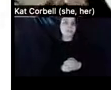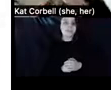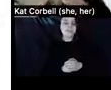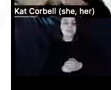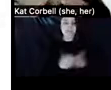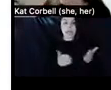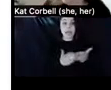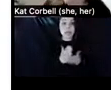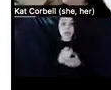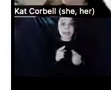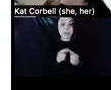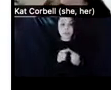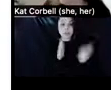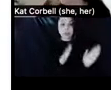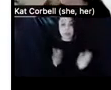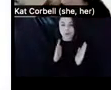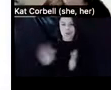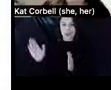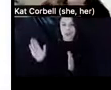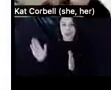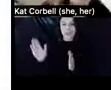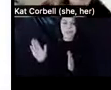the right to organize, um,